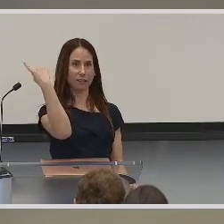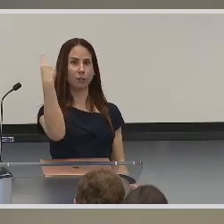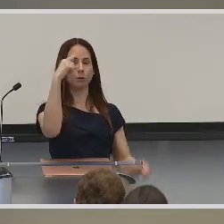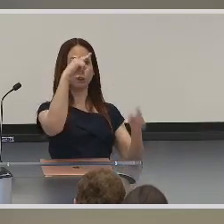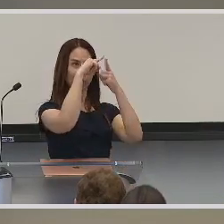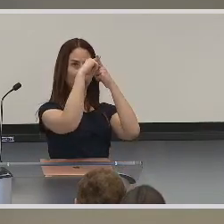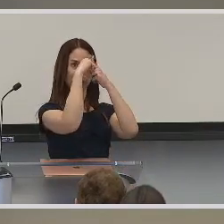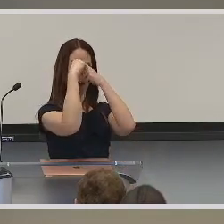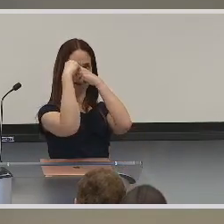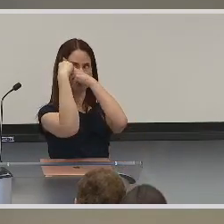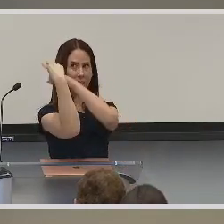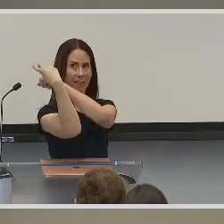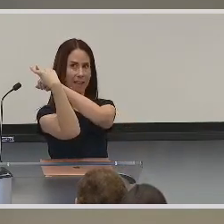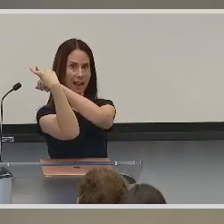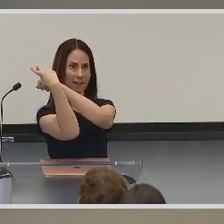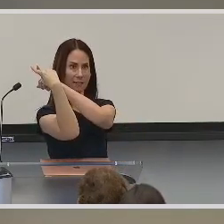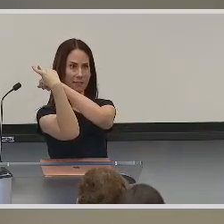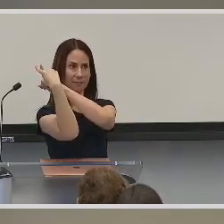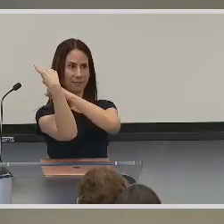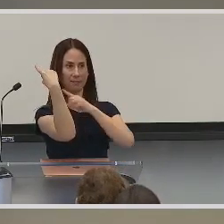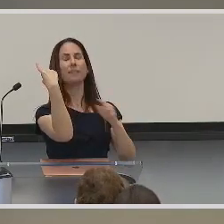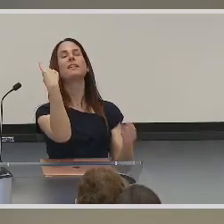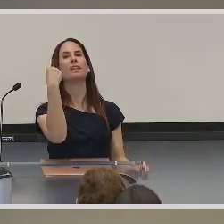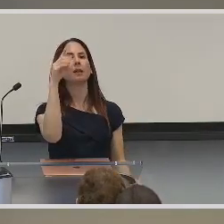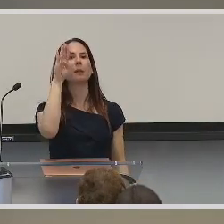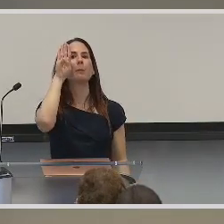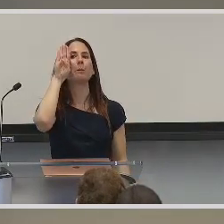Black. So it goes across like that.